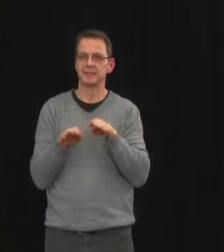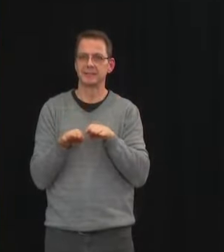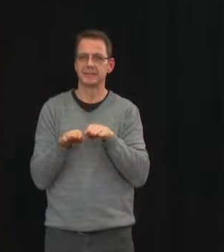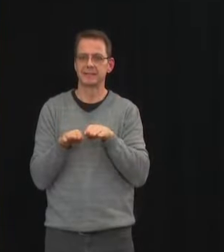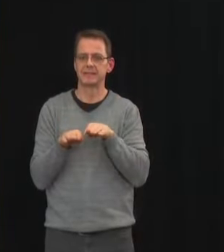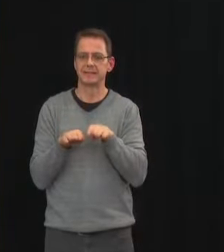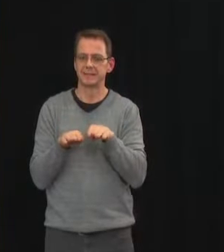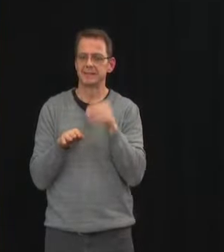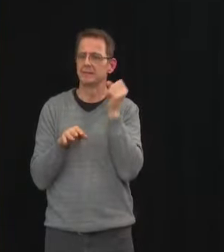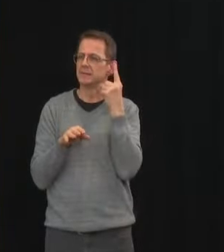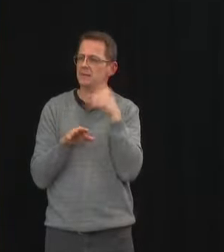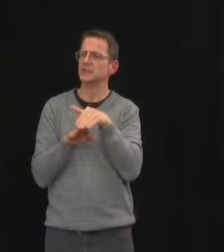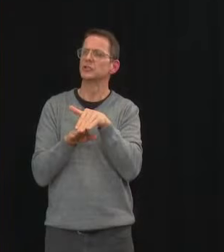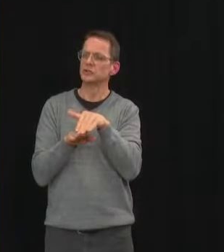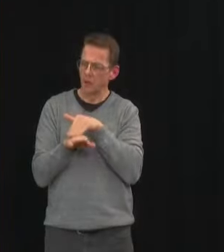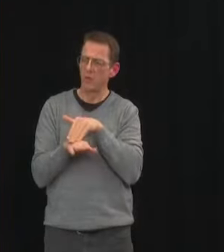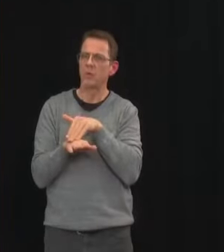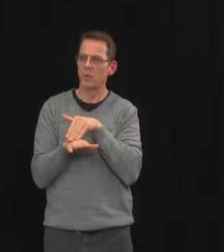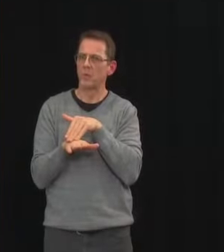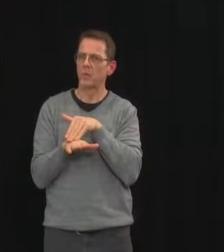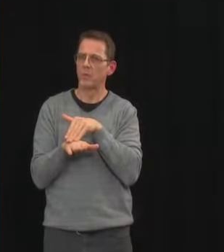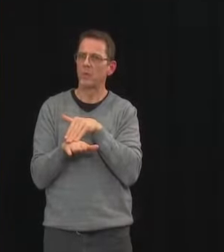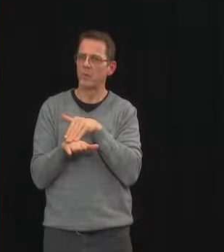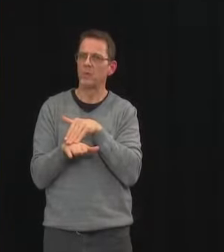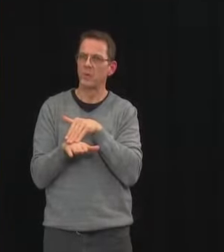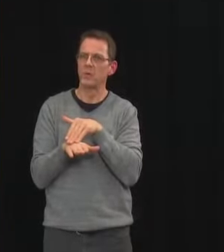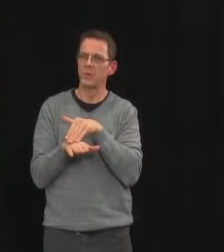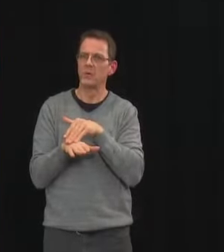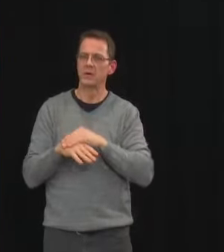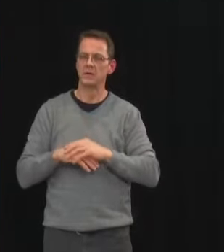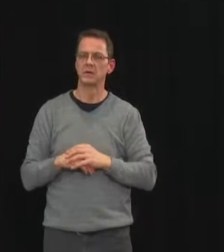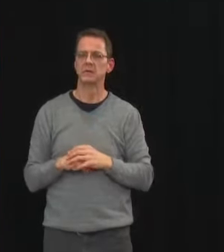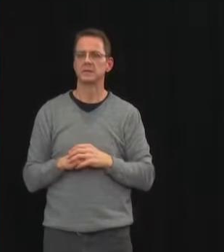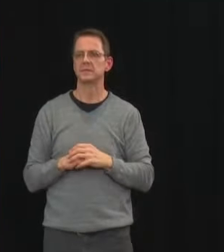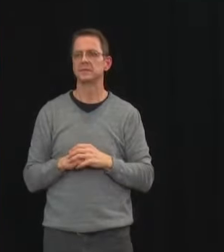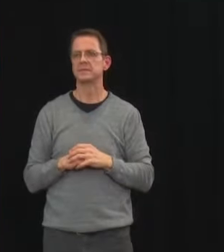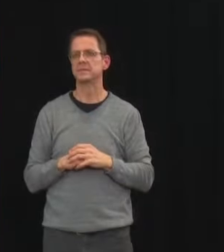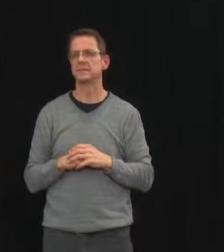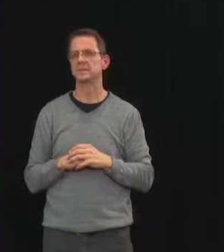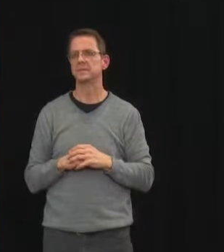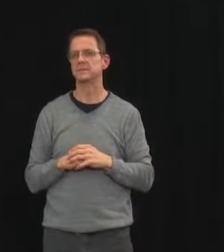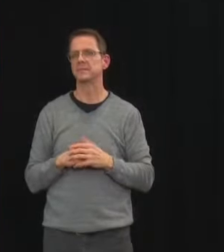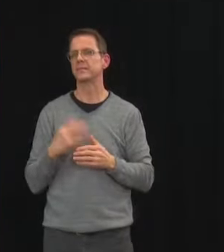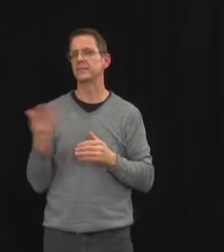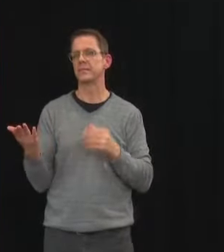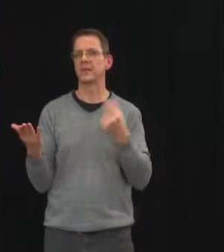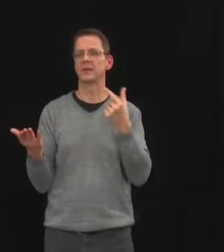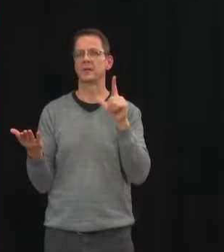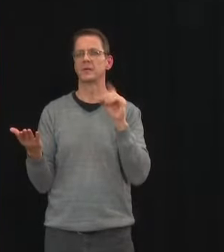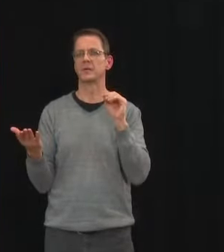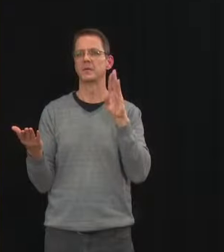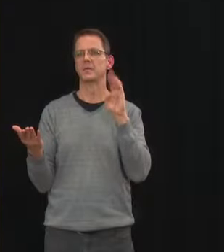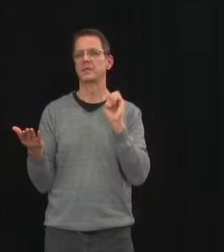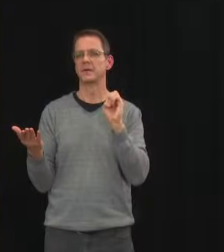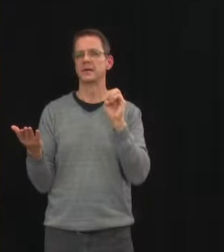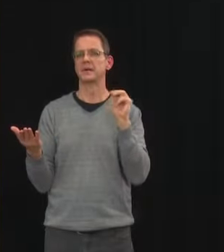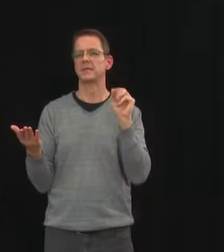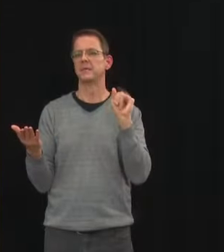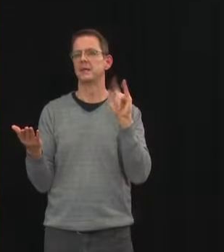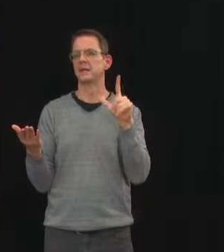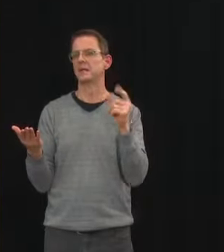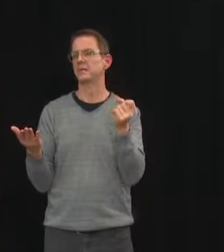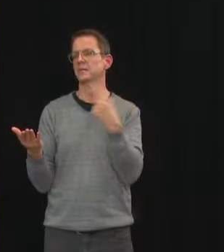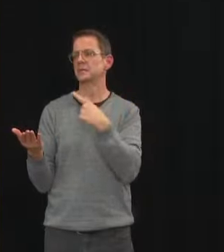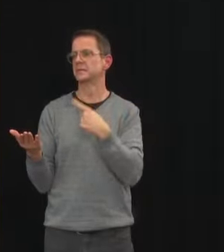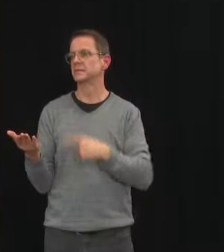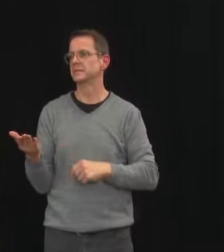Operator can you please put through our next caller? James Keller, Globe and Mail. This is a message or a question for